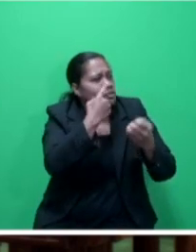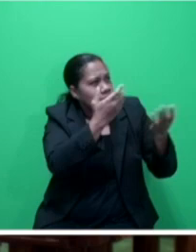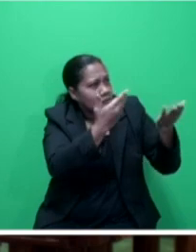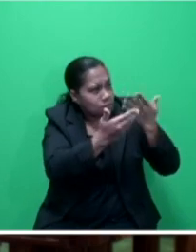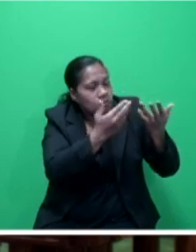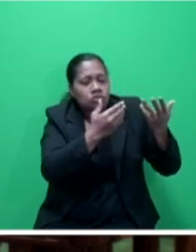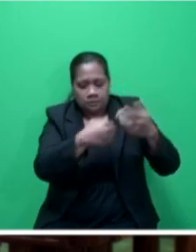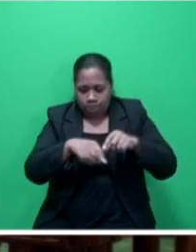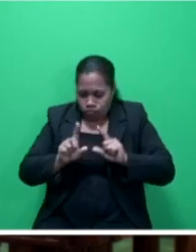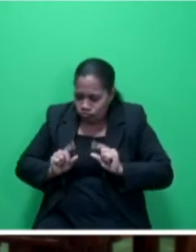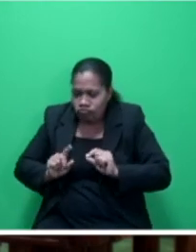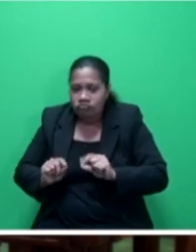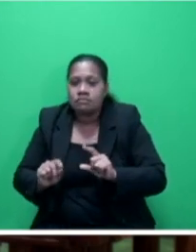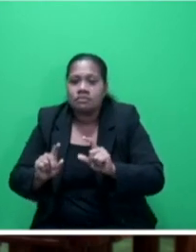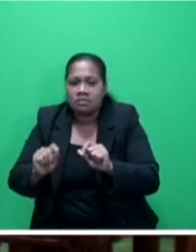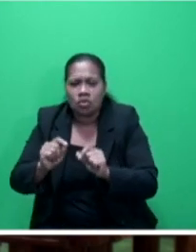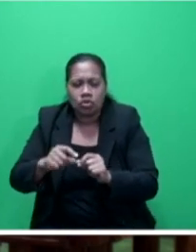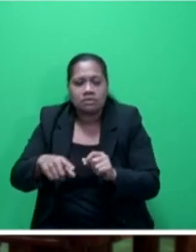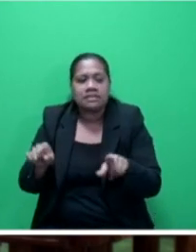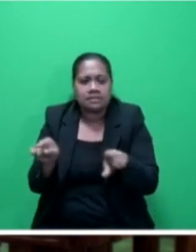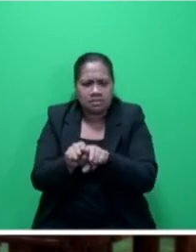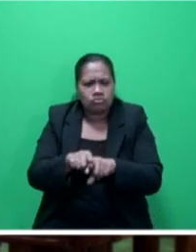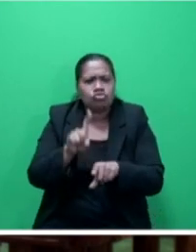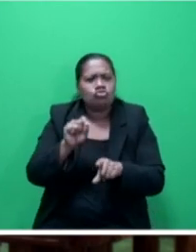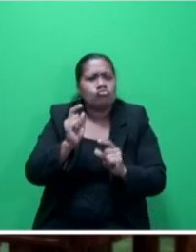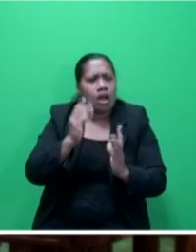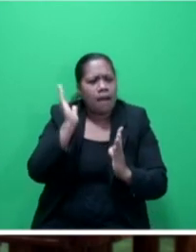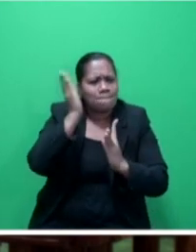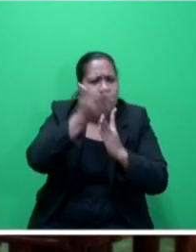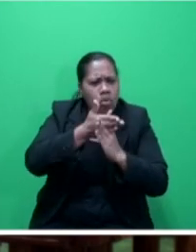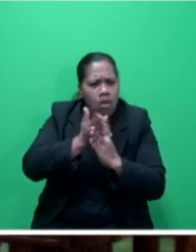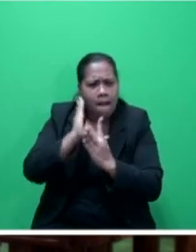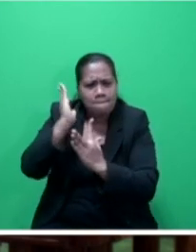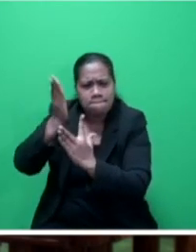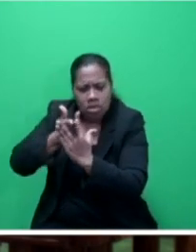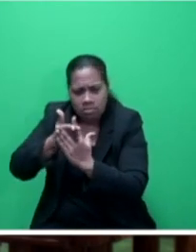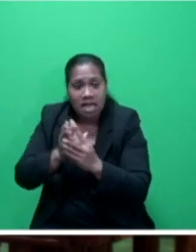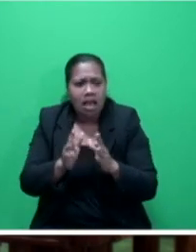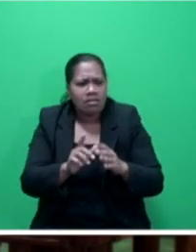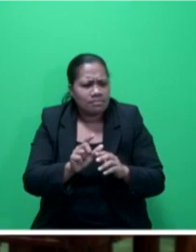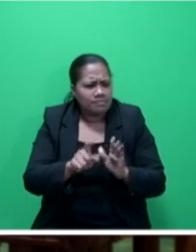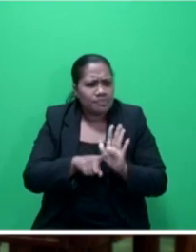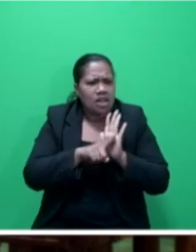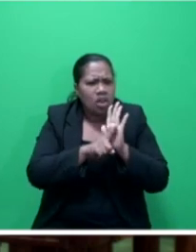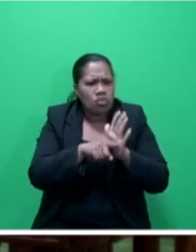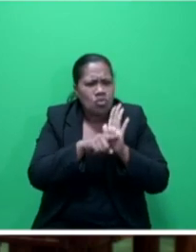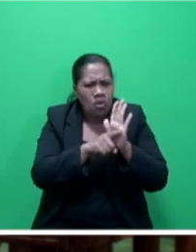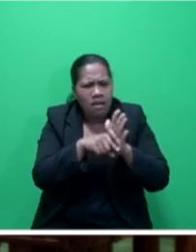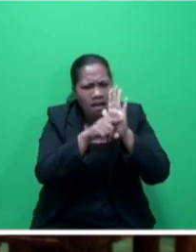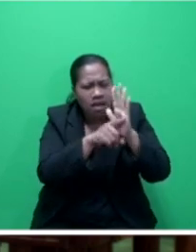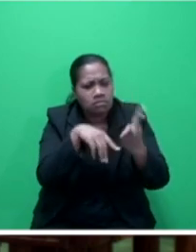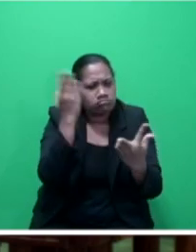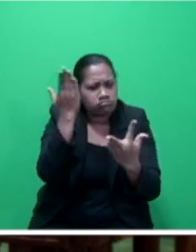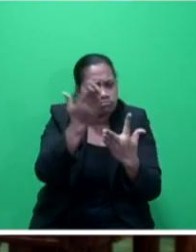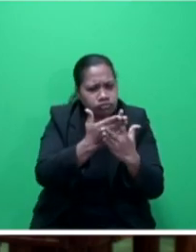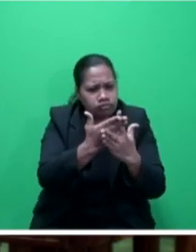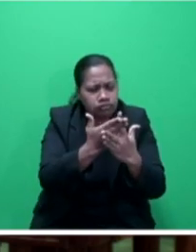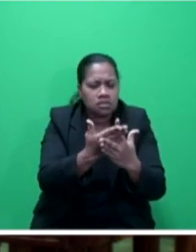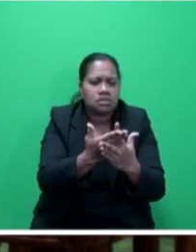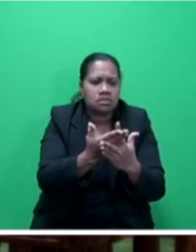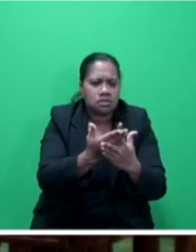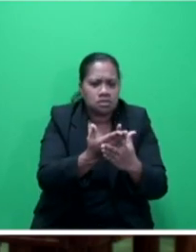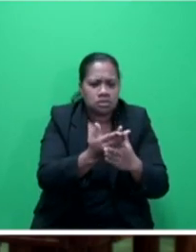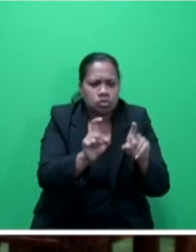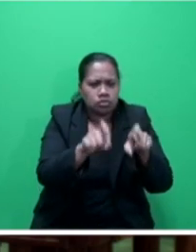areas as well in Laotoka, initially, and, of course, parts of Suva,